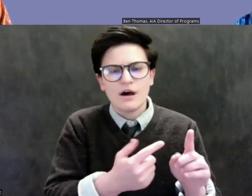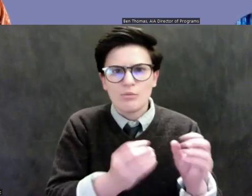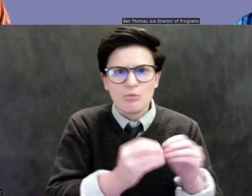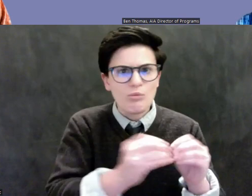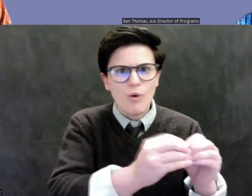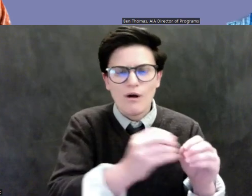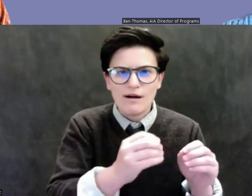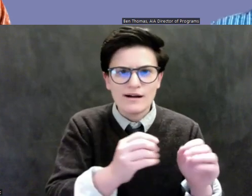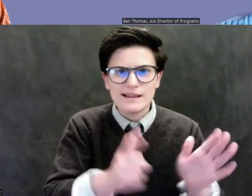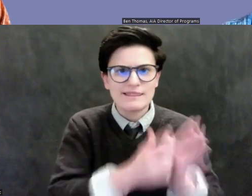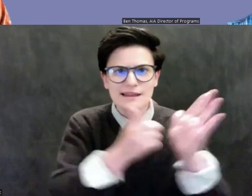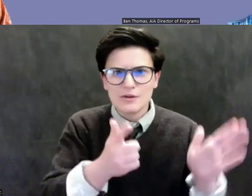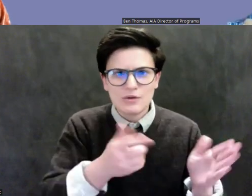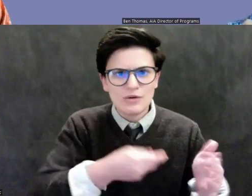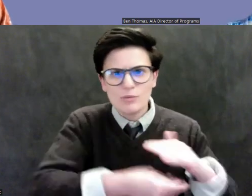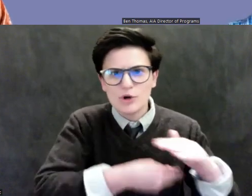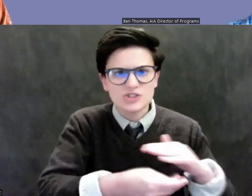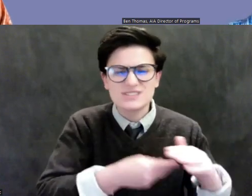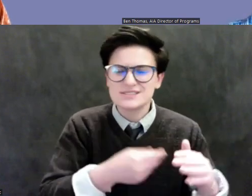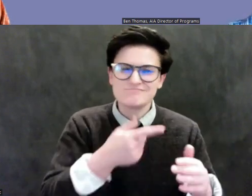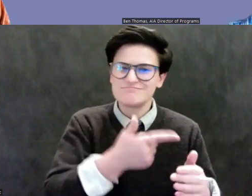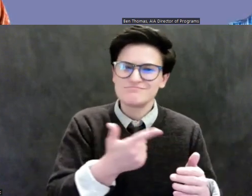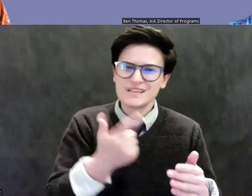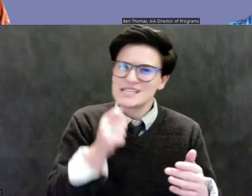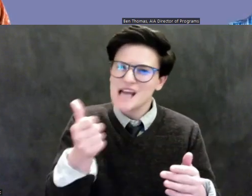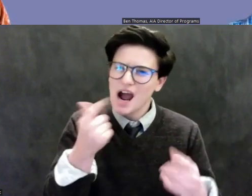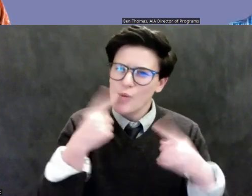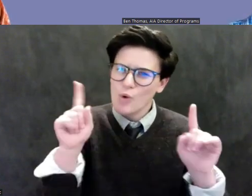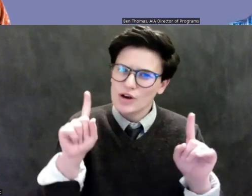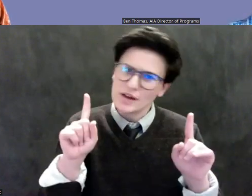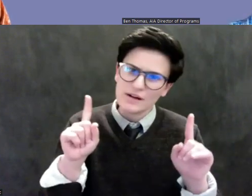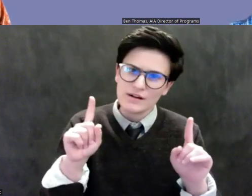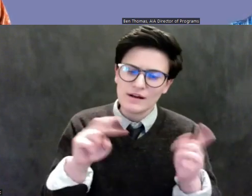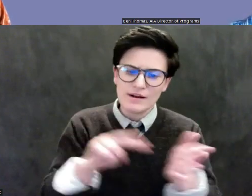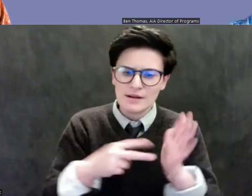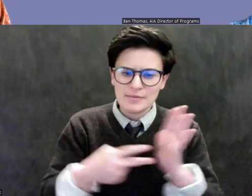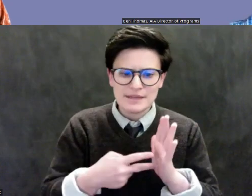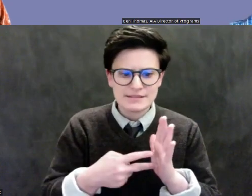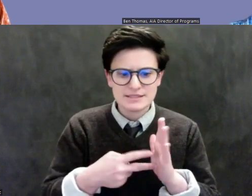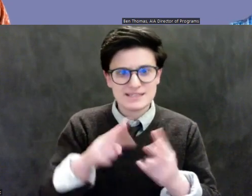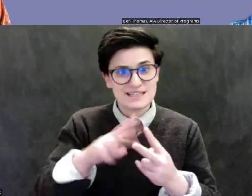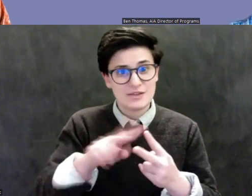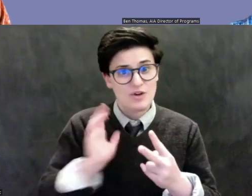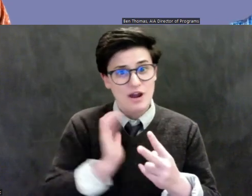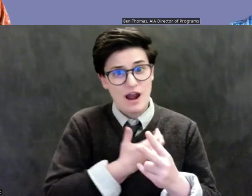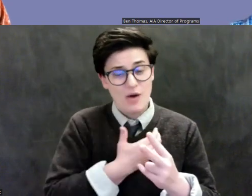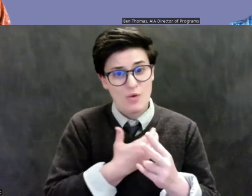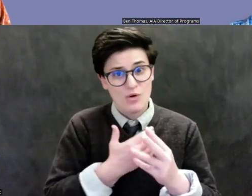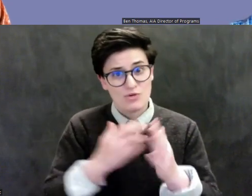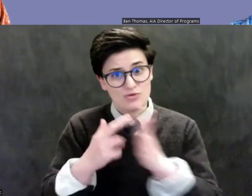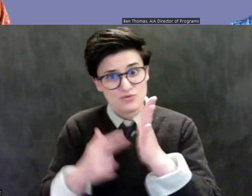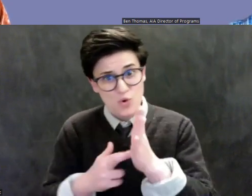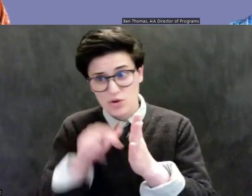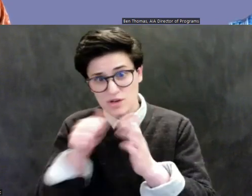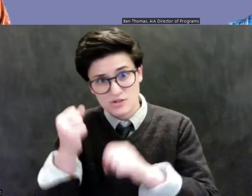um, either the ethical codes are not what they need to be, or they're not being enforced. Um, and I think there needs to be a real effort